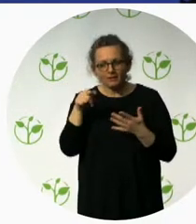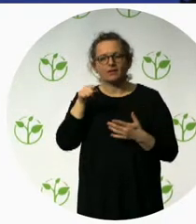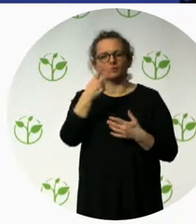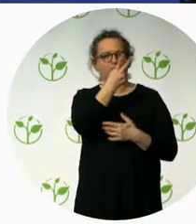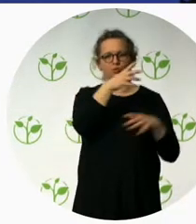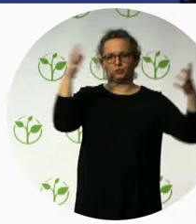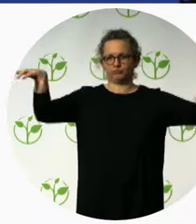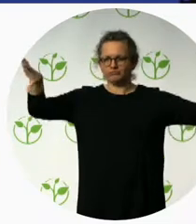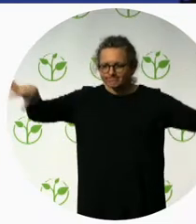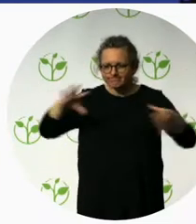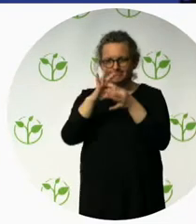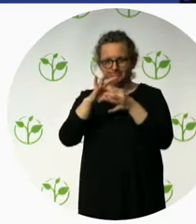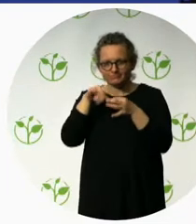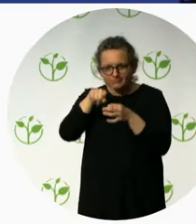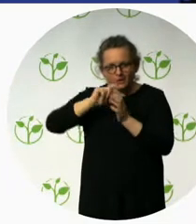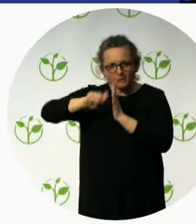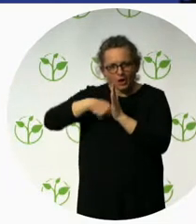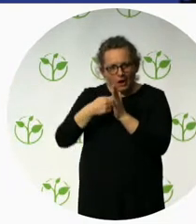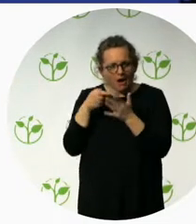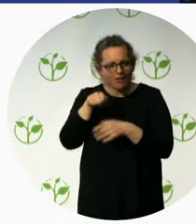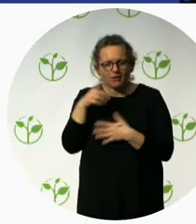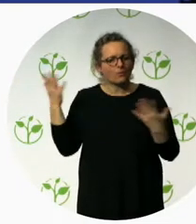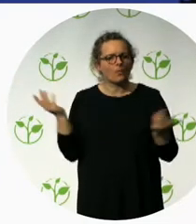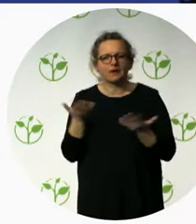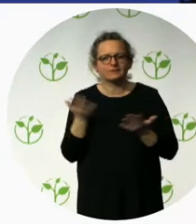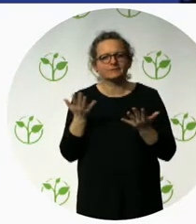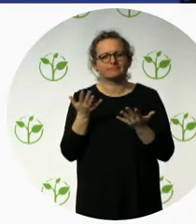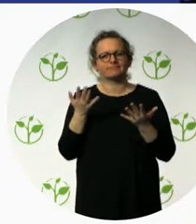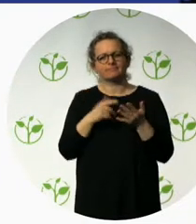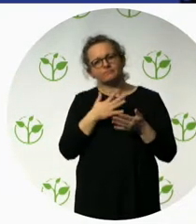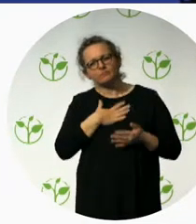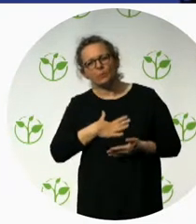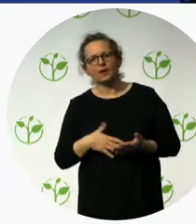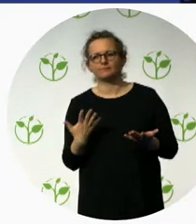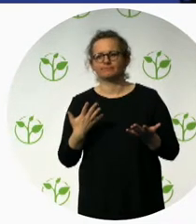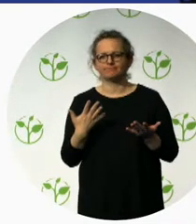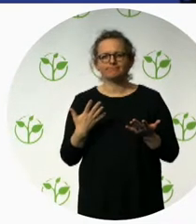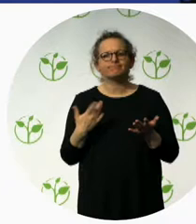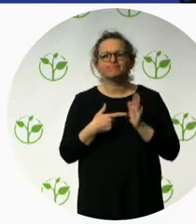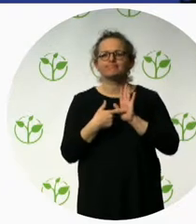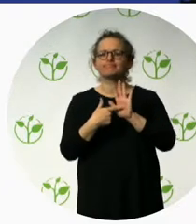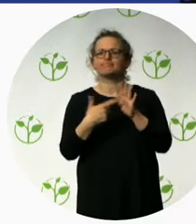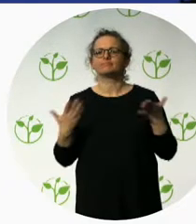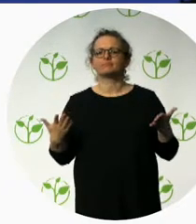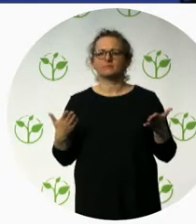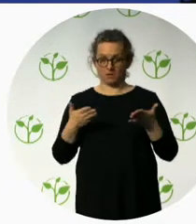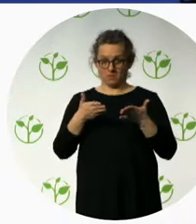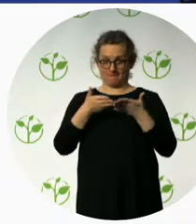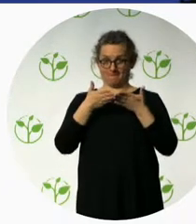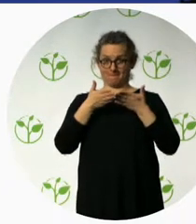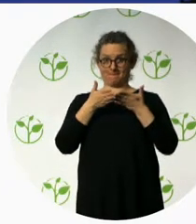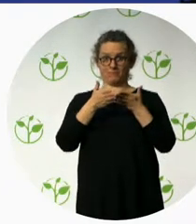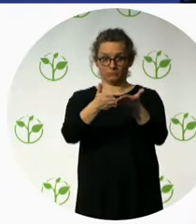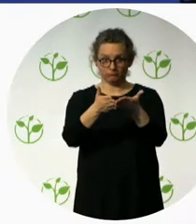of having accessible itineraries on off-board ships, meaning connecting the ships, which are more or less accessible